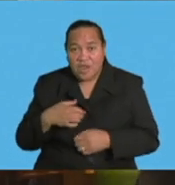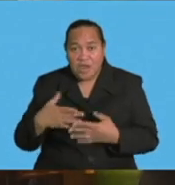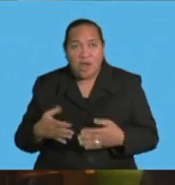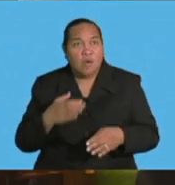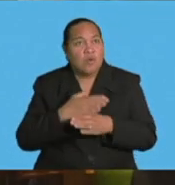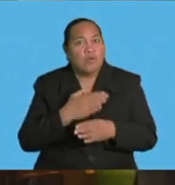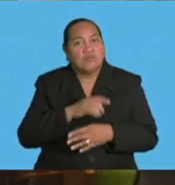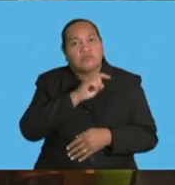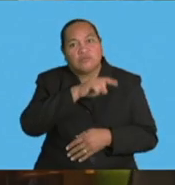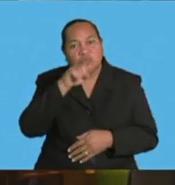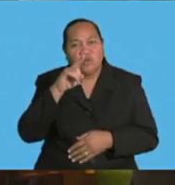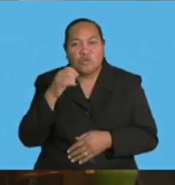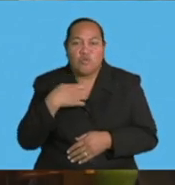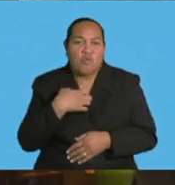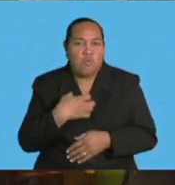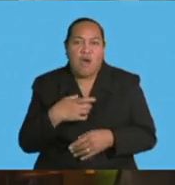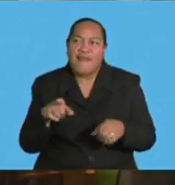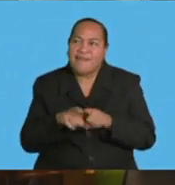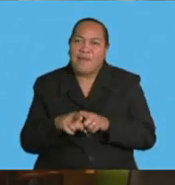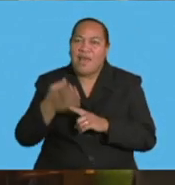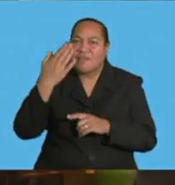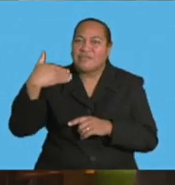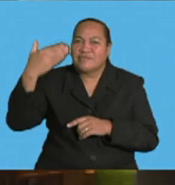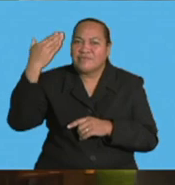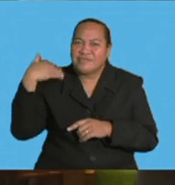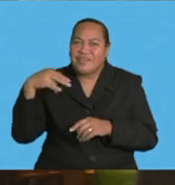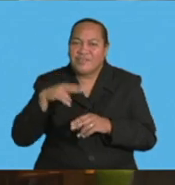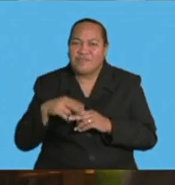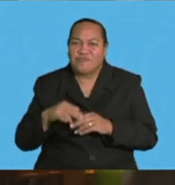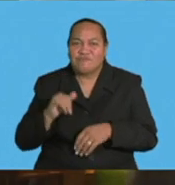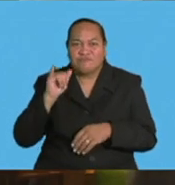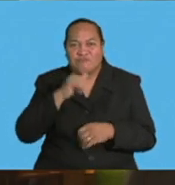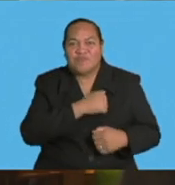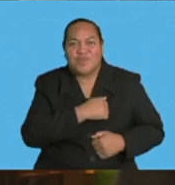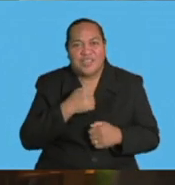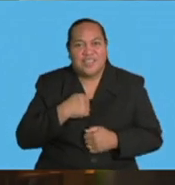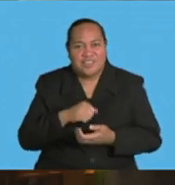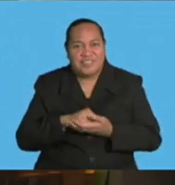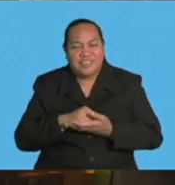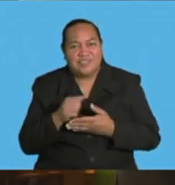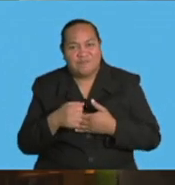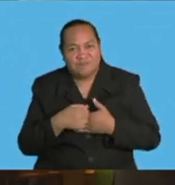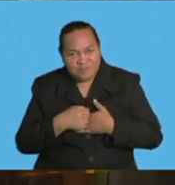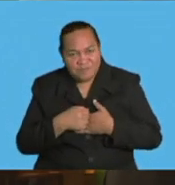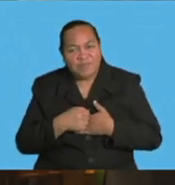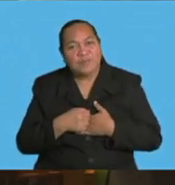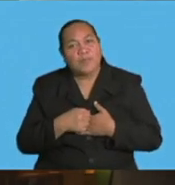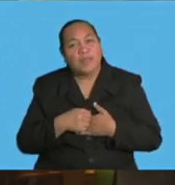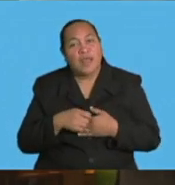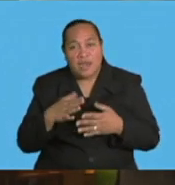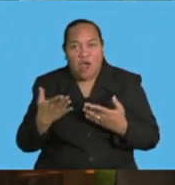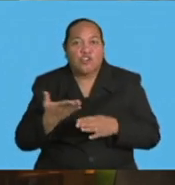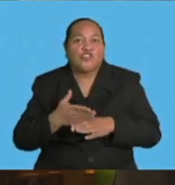shifted a lot. No longer the traditional peacekeeping as previously. And this is where the new